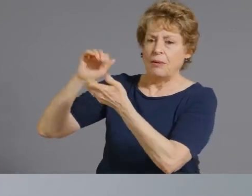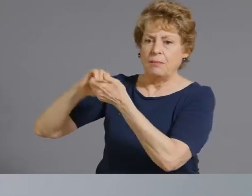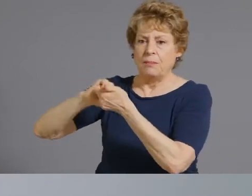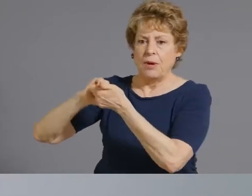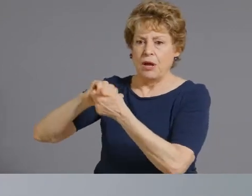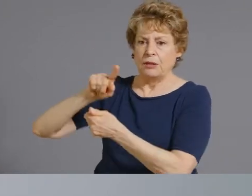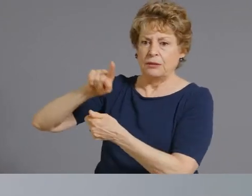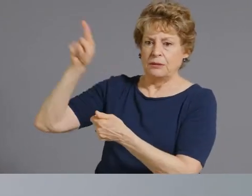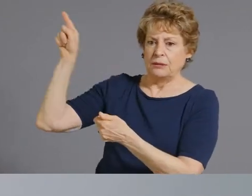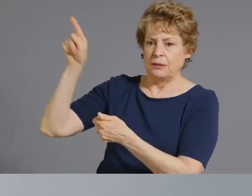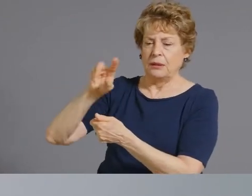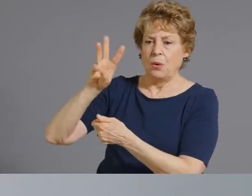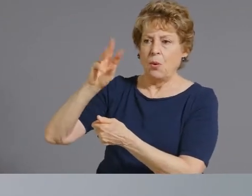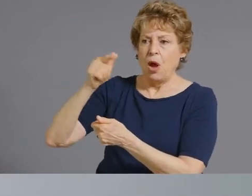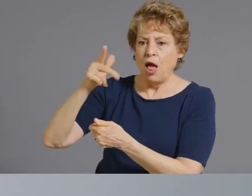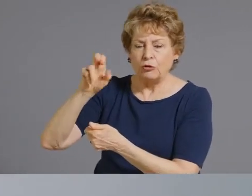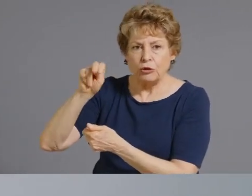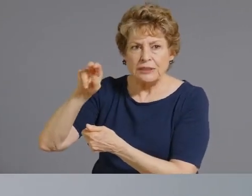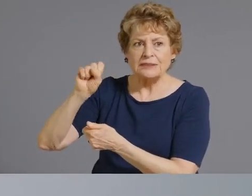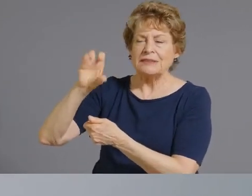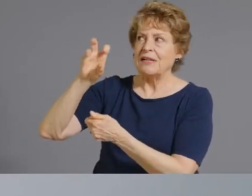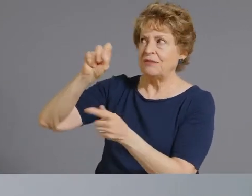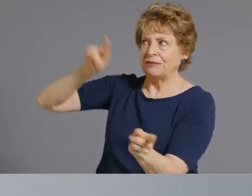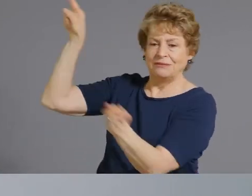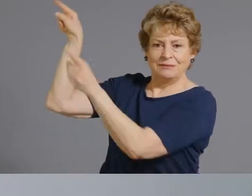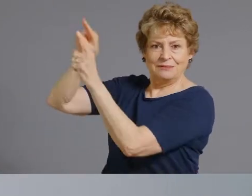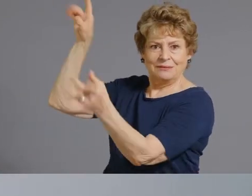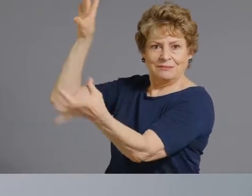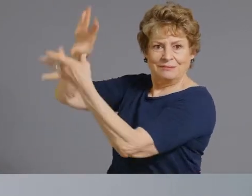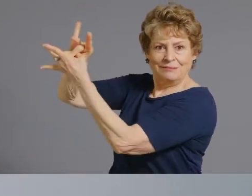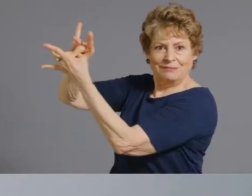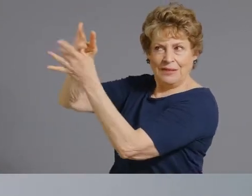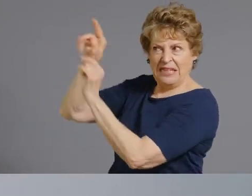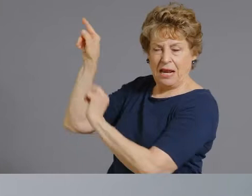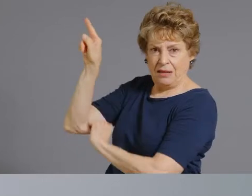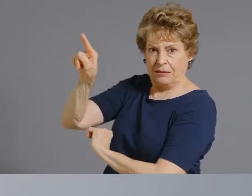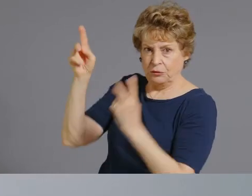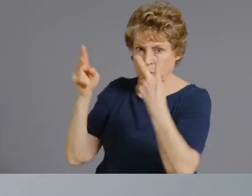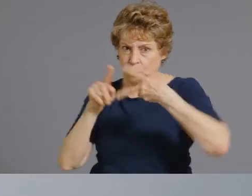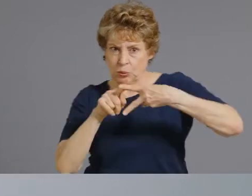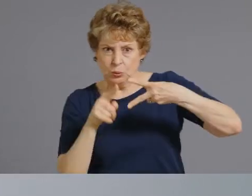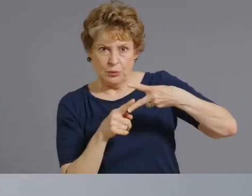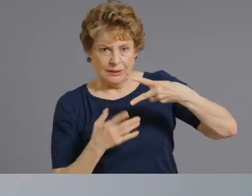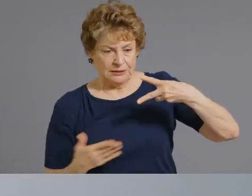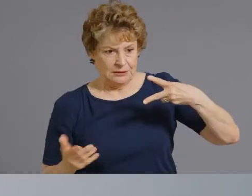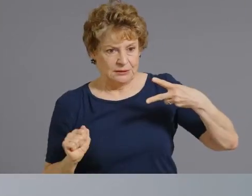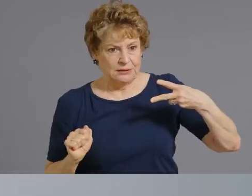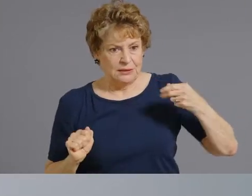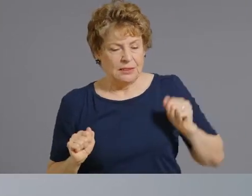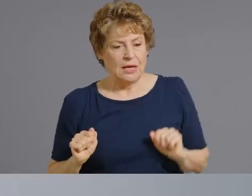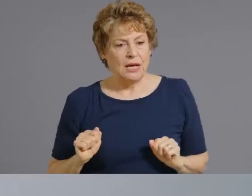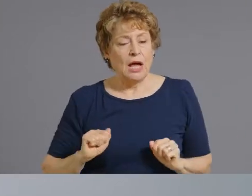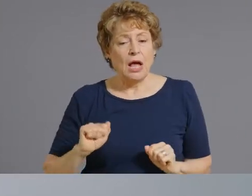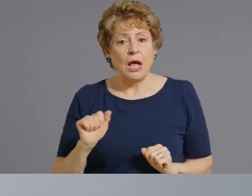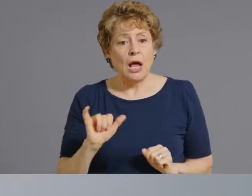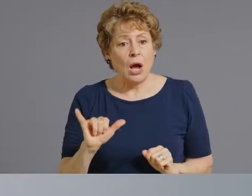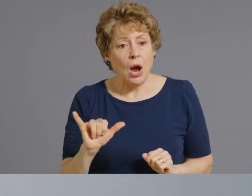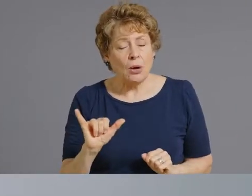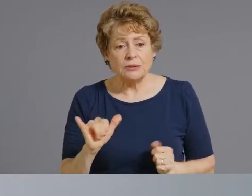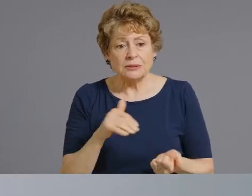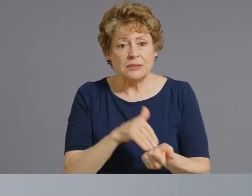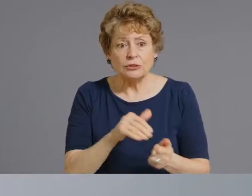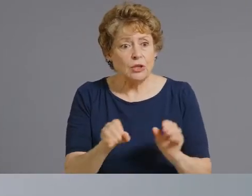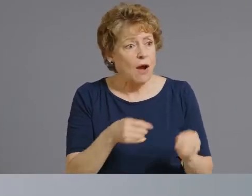onboarded in order to receive that vaccine okay so there's not like doctor's offices waiting to get